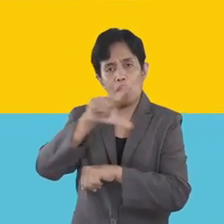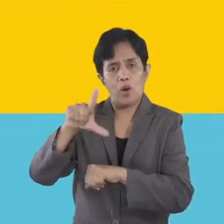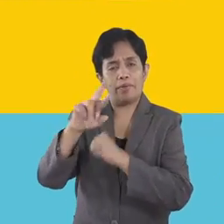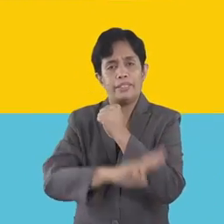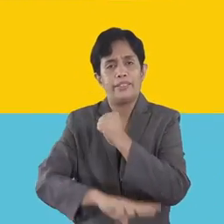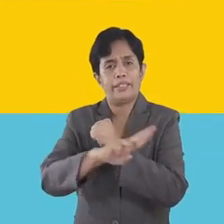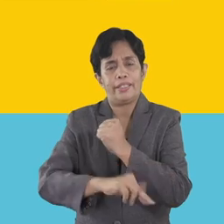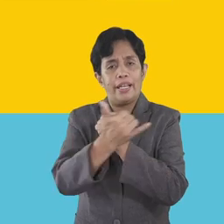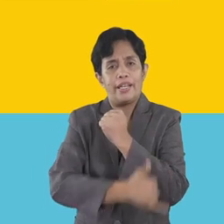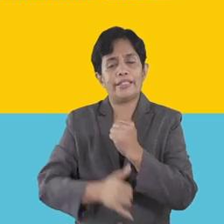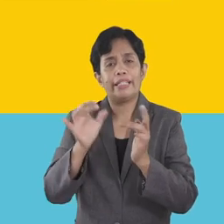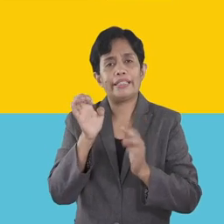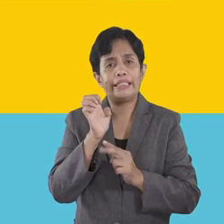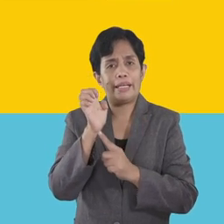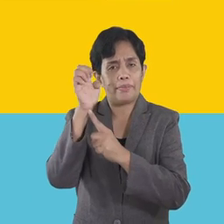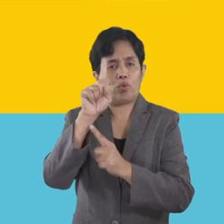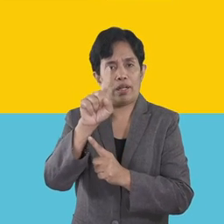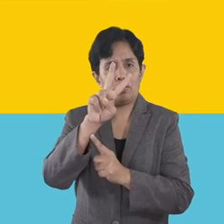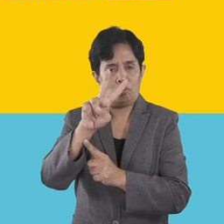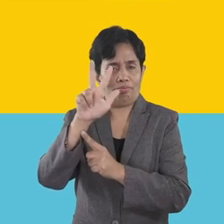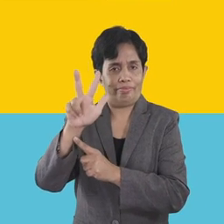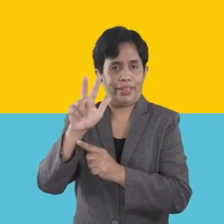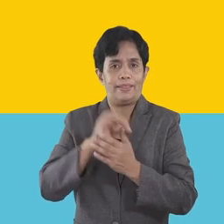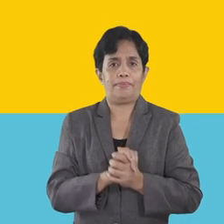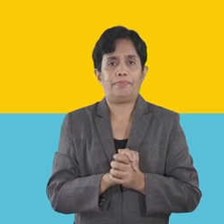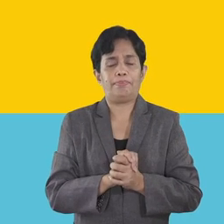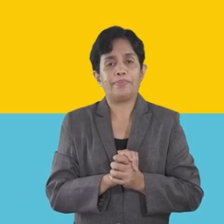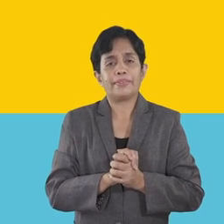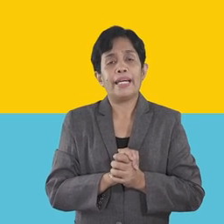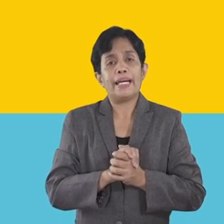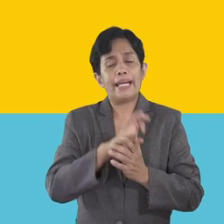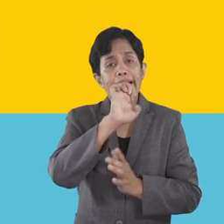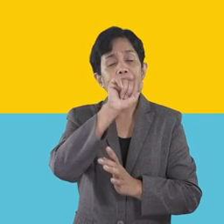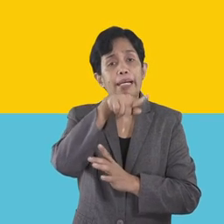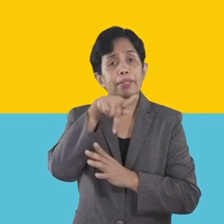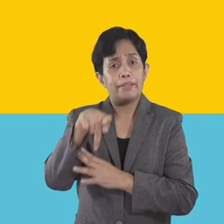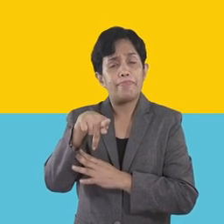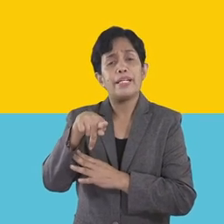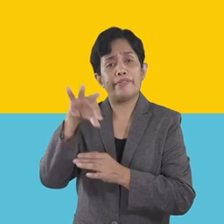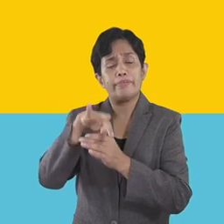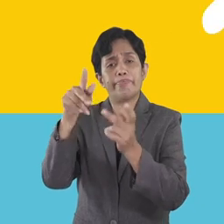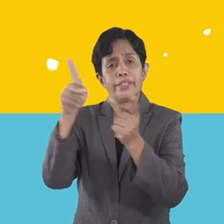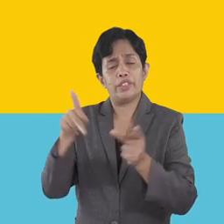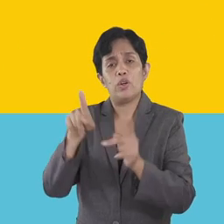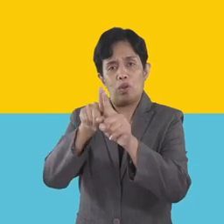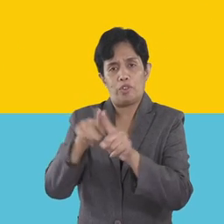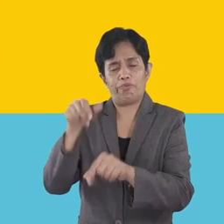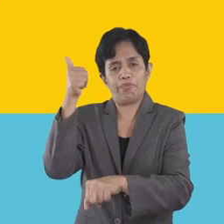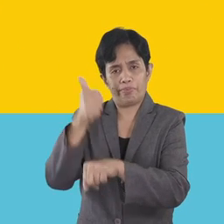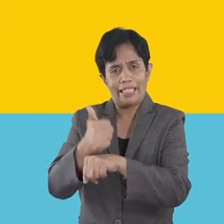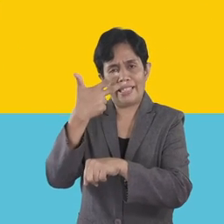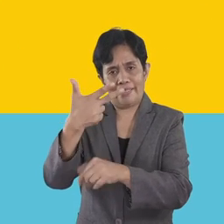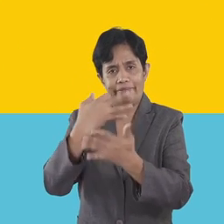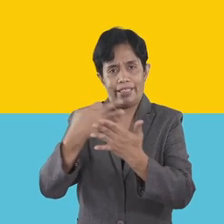of the country except Regions 1, 2, and 3. Satellite EAPPs will also be put up in